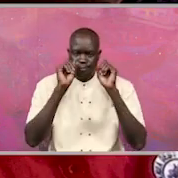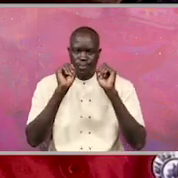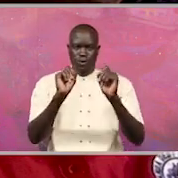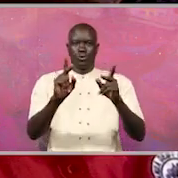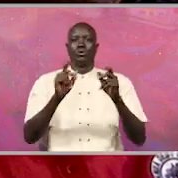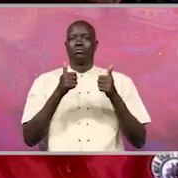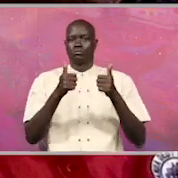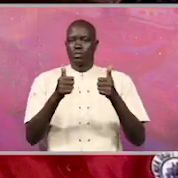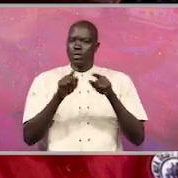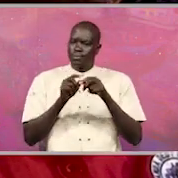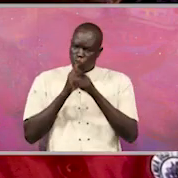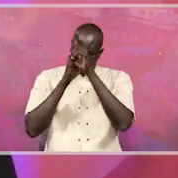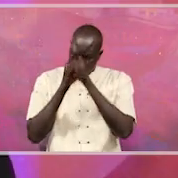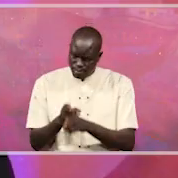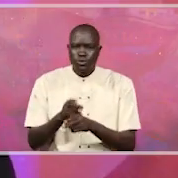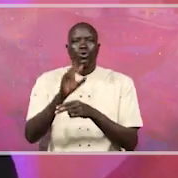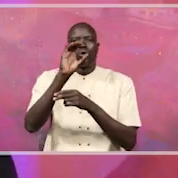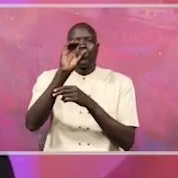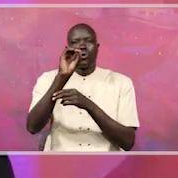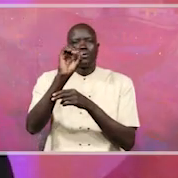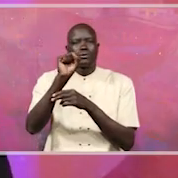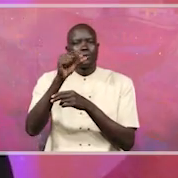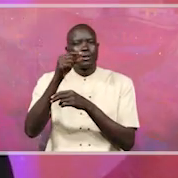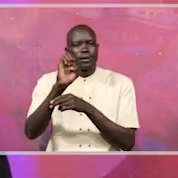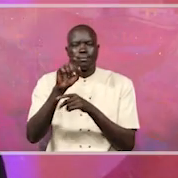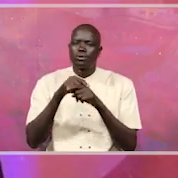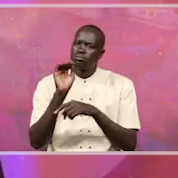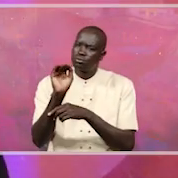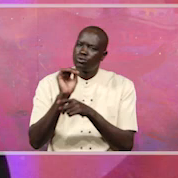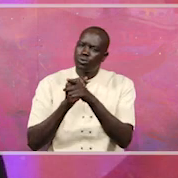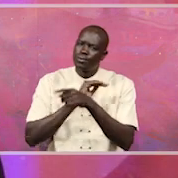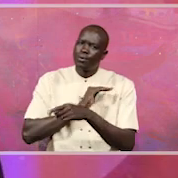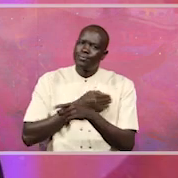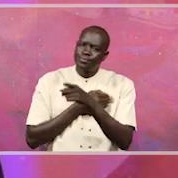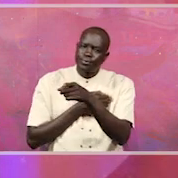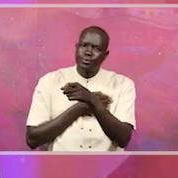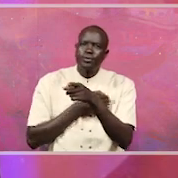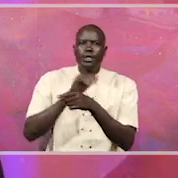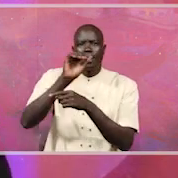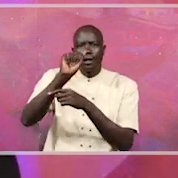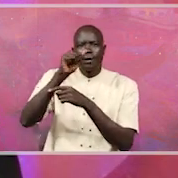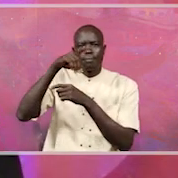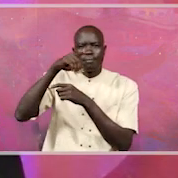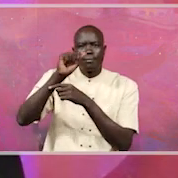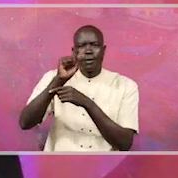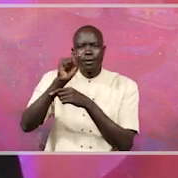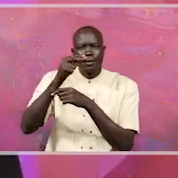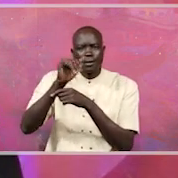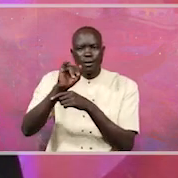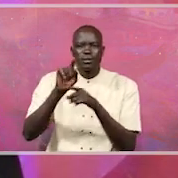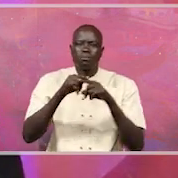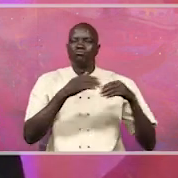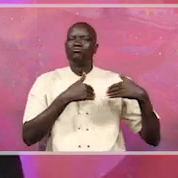All right. Honorable Sege, I would like to ask you, apathy seems to be the theme of the day.